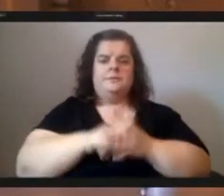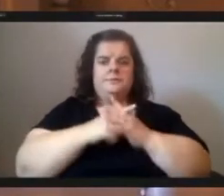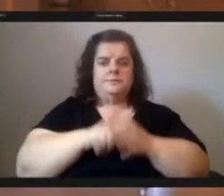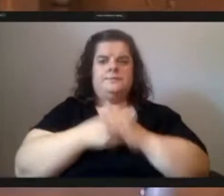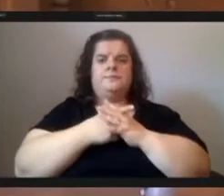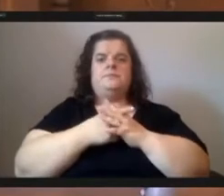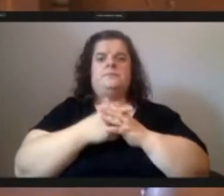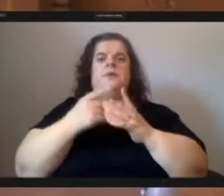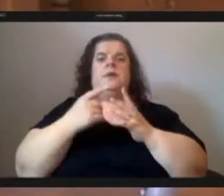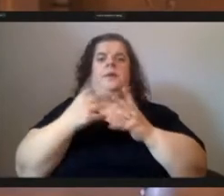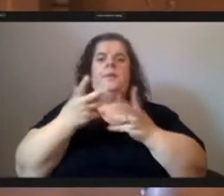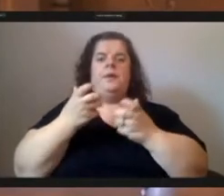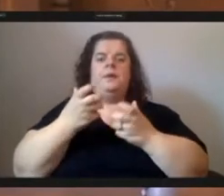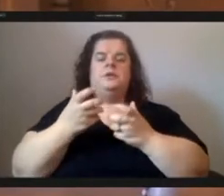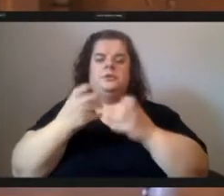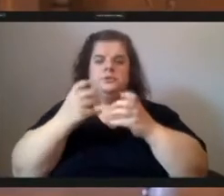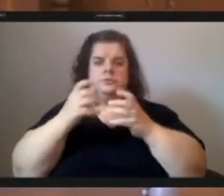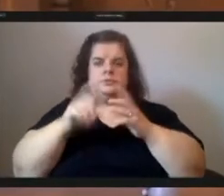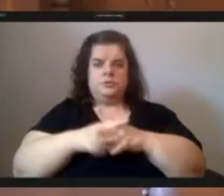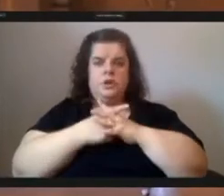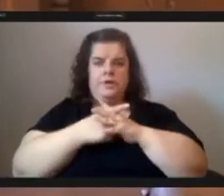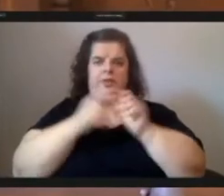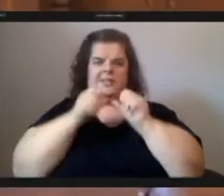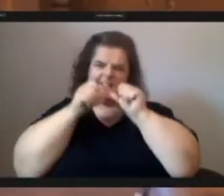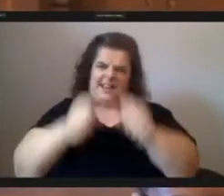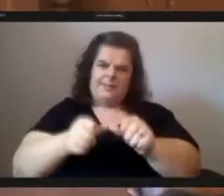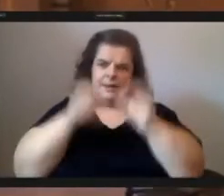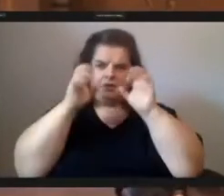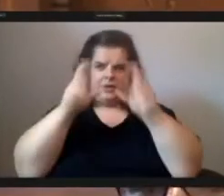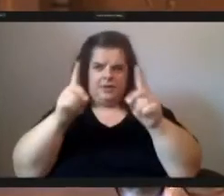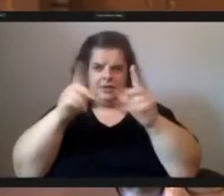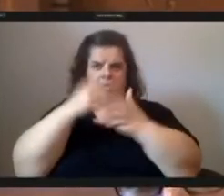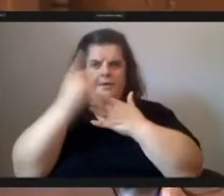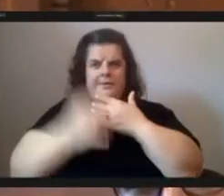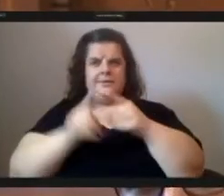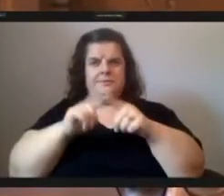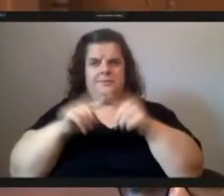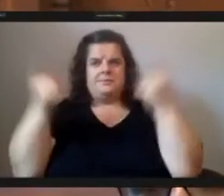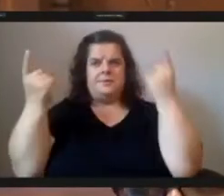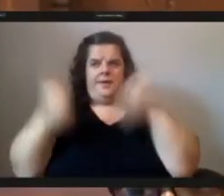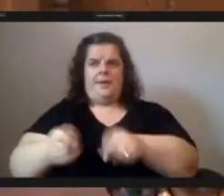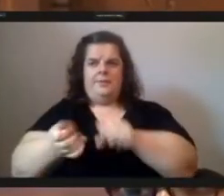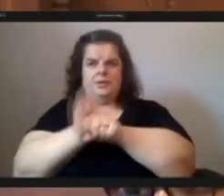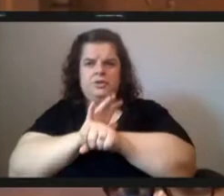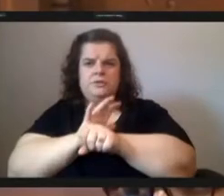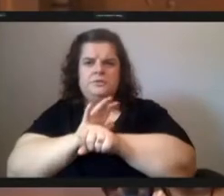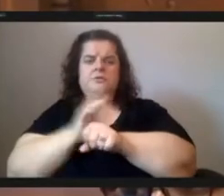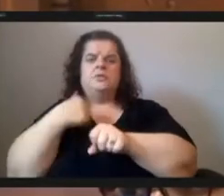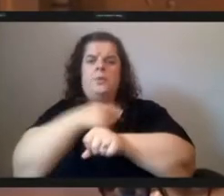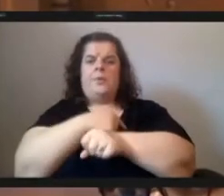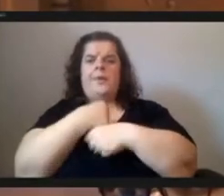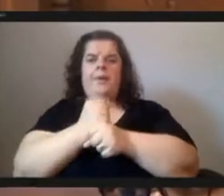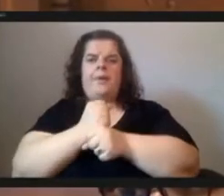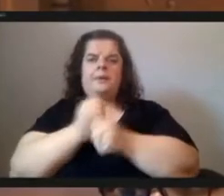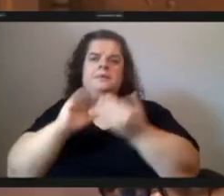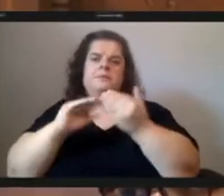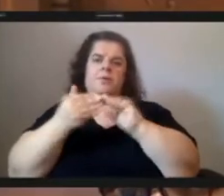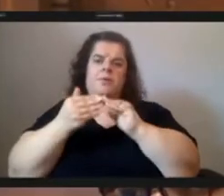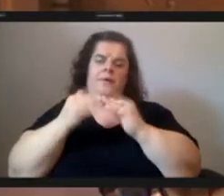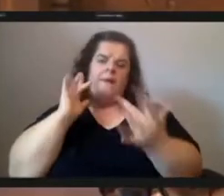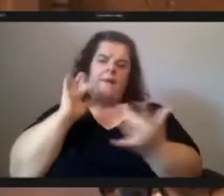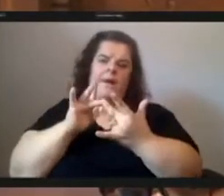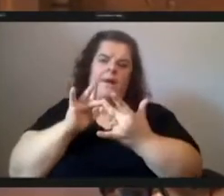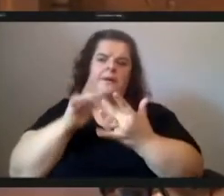sustainability education programming with the onset of the covet pandemic we created our community outreach program home followed by